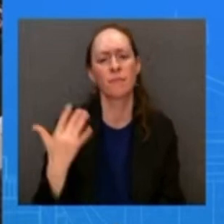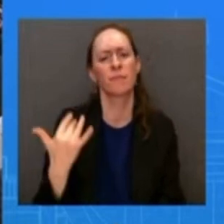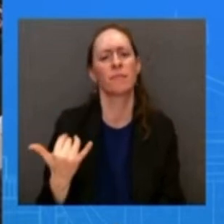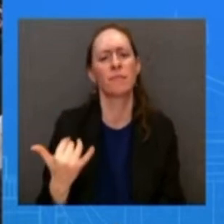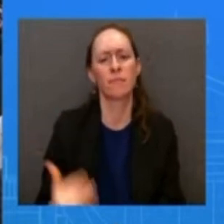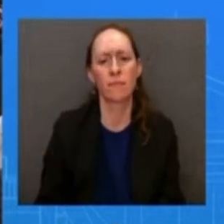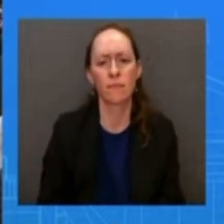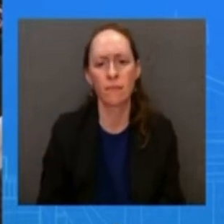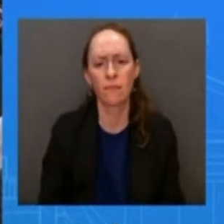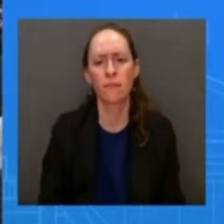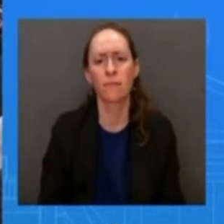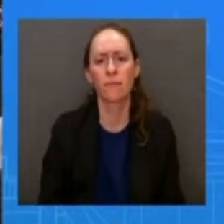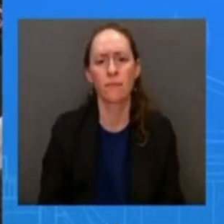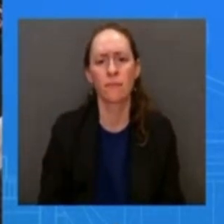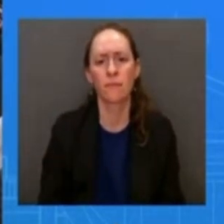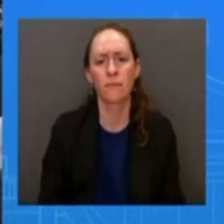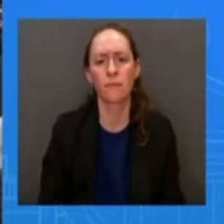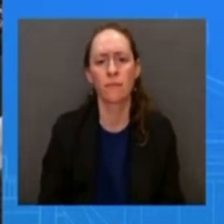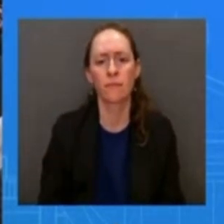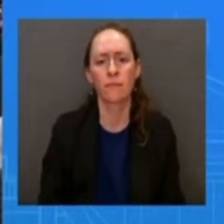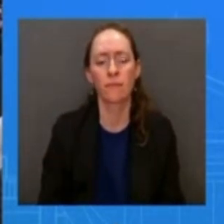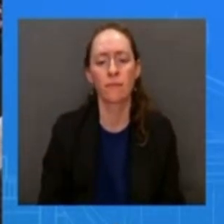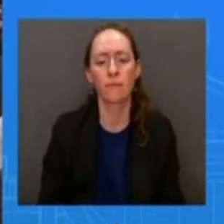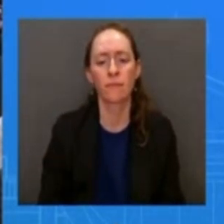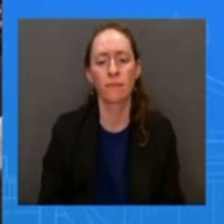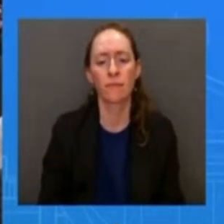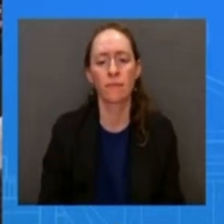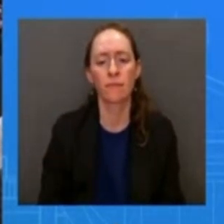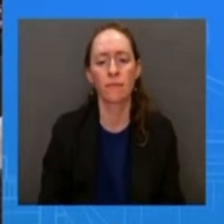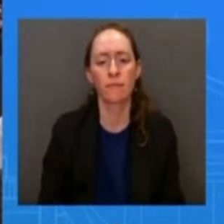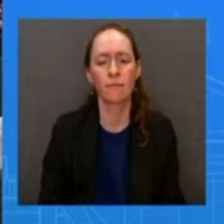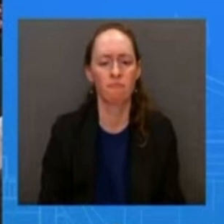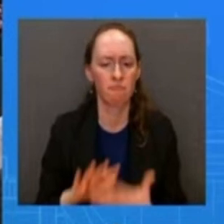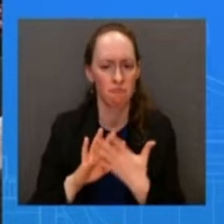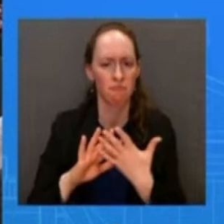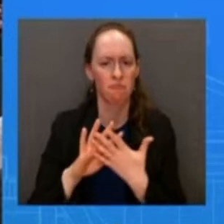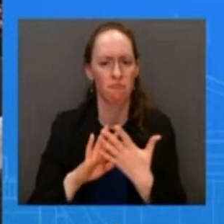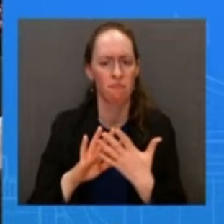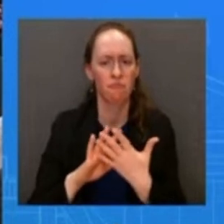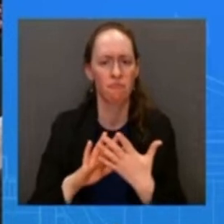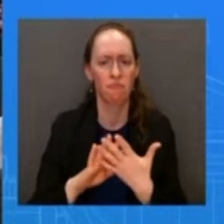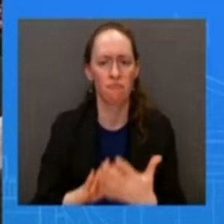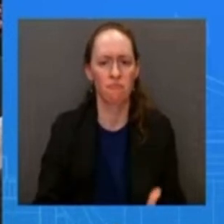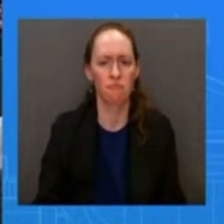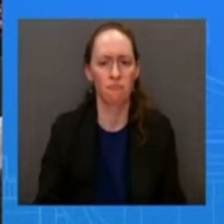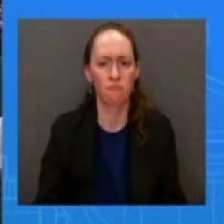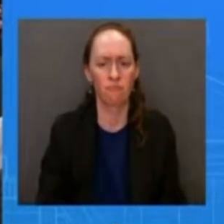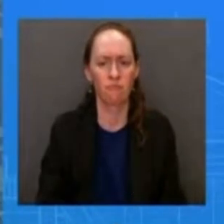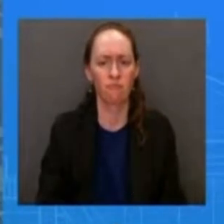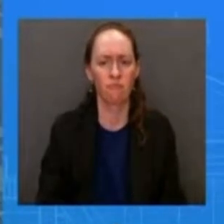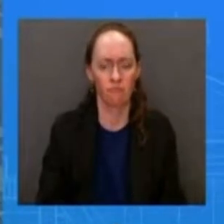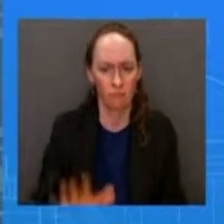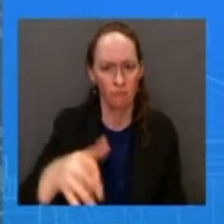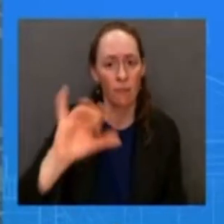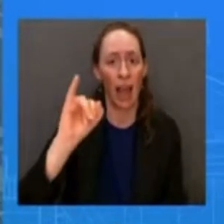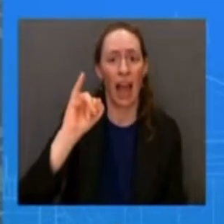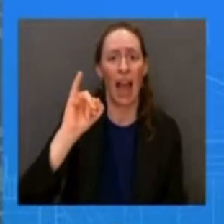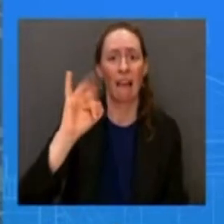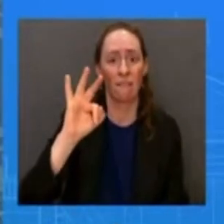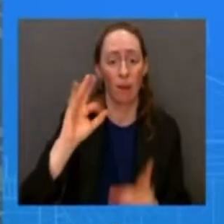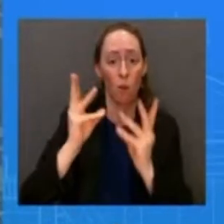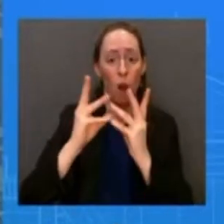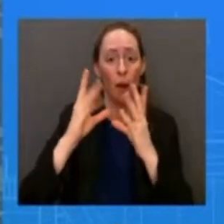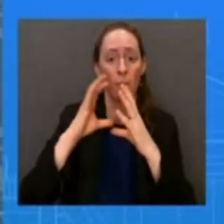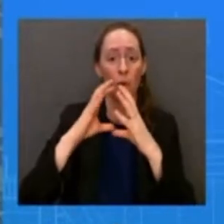the sky is the does the the president regret that and is he embarrassed by that i'm not going to get ahead of what um